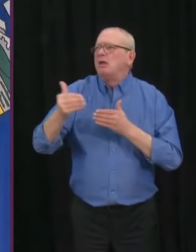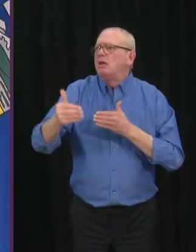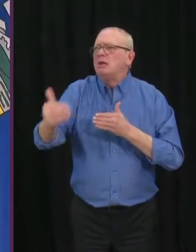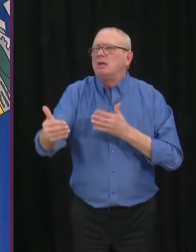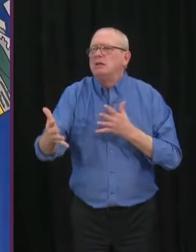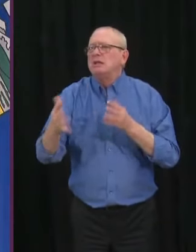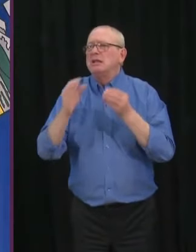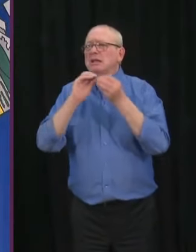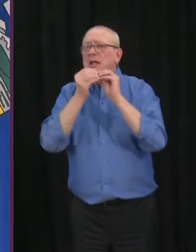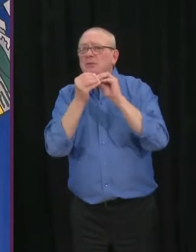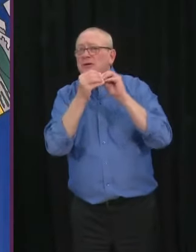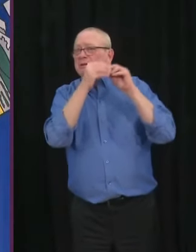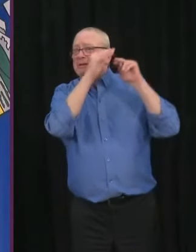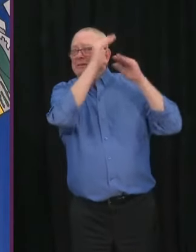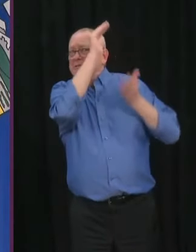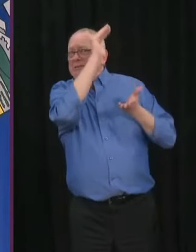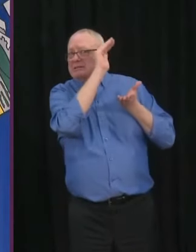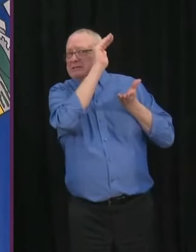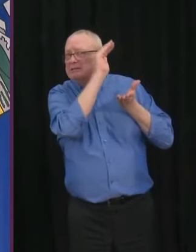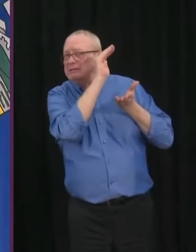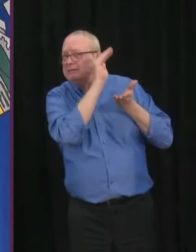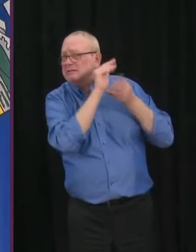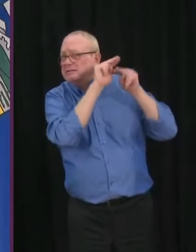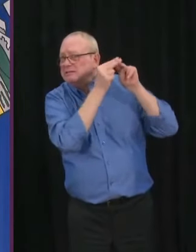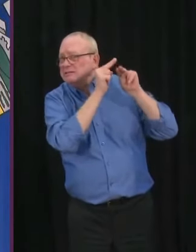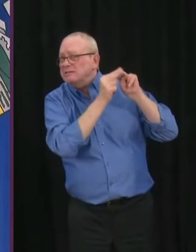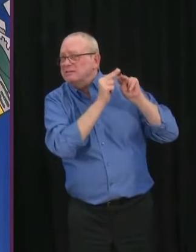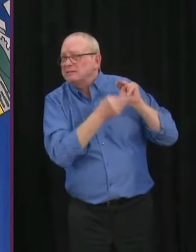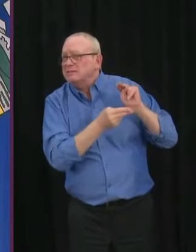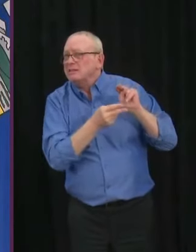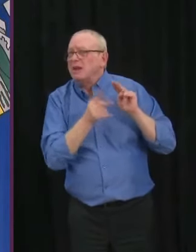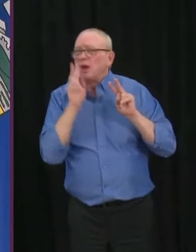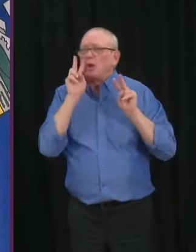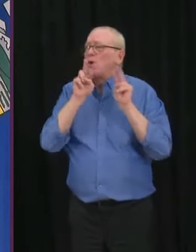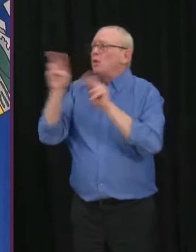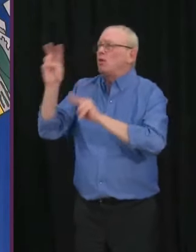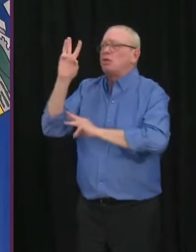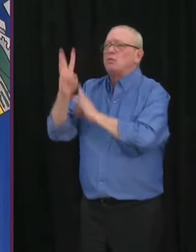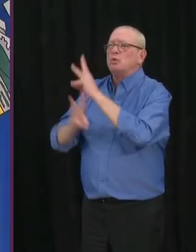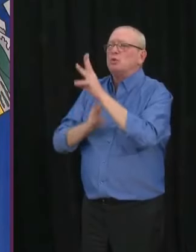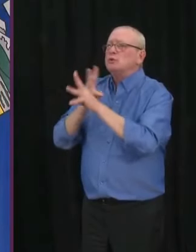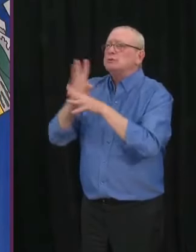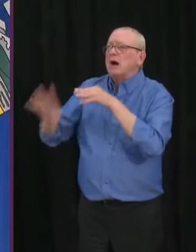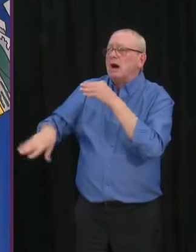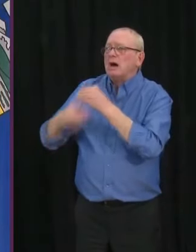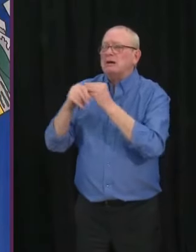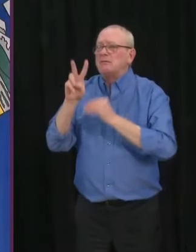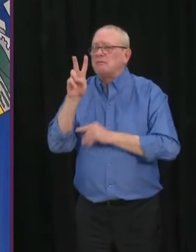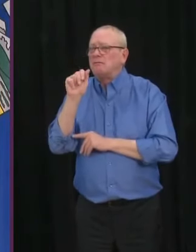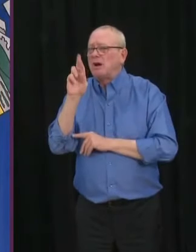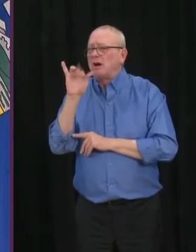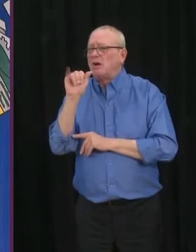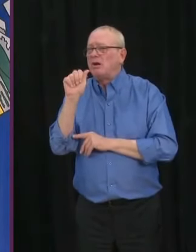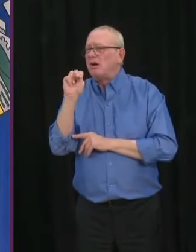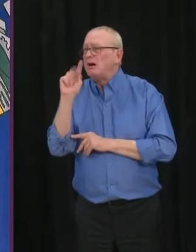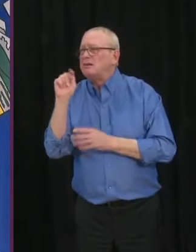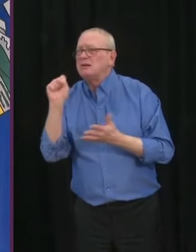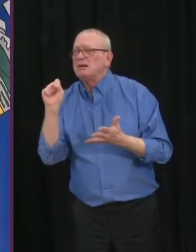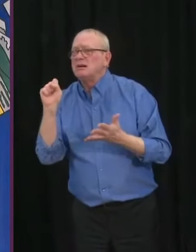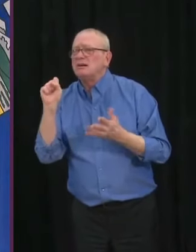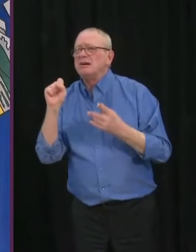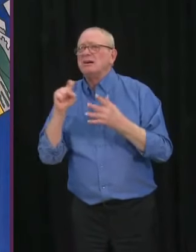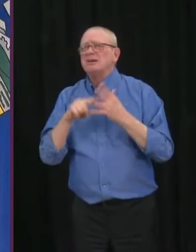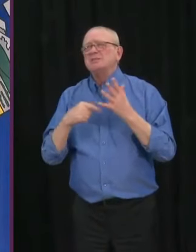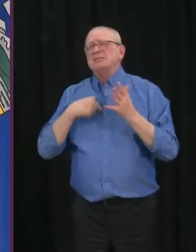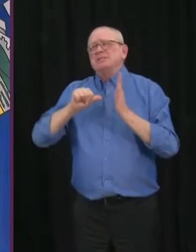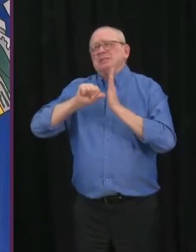You've seen stories from around the world regarding variants, case increases, but I just want to say a huge thank you